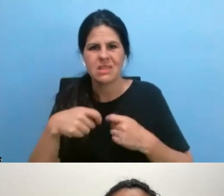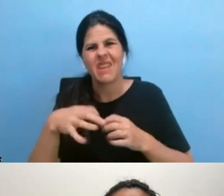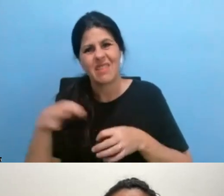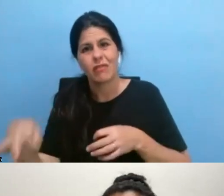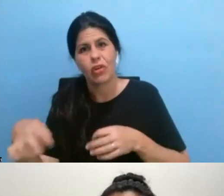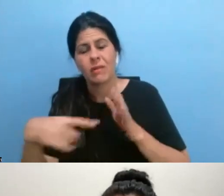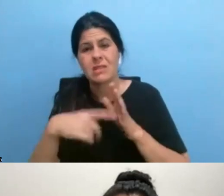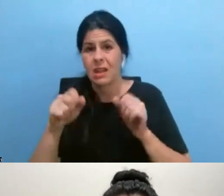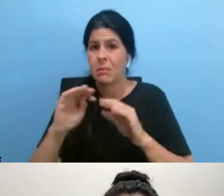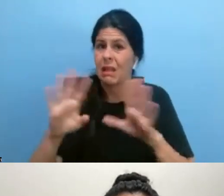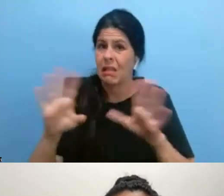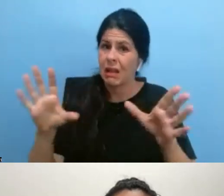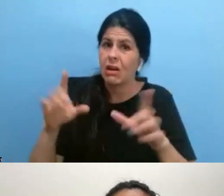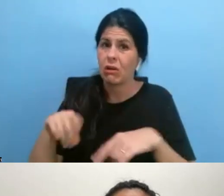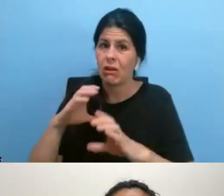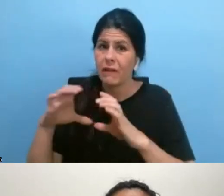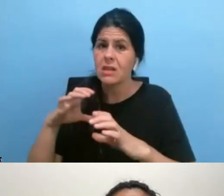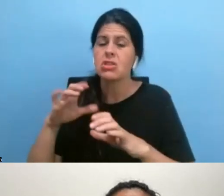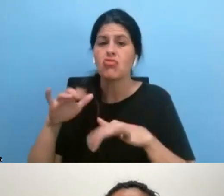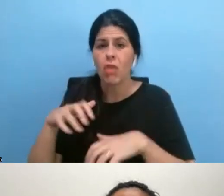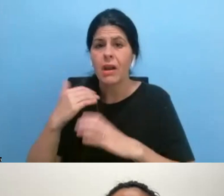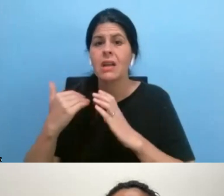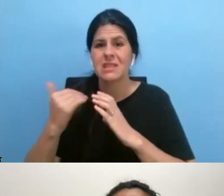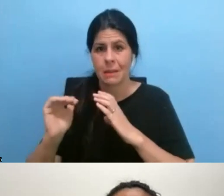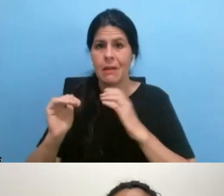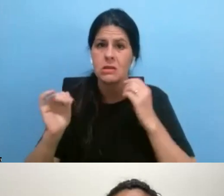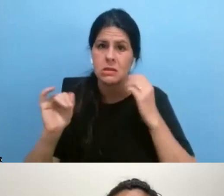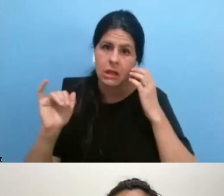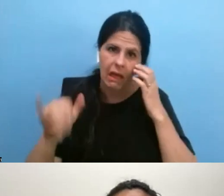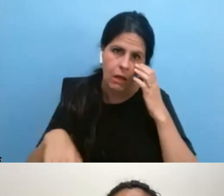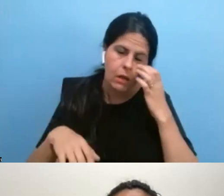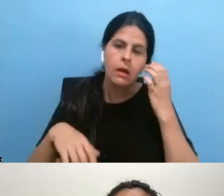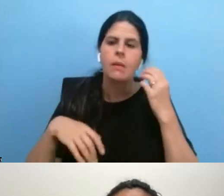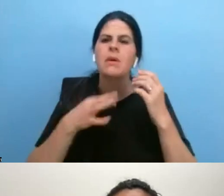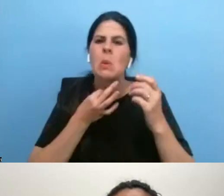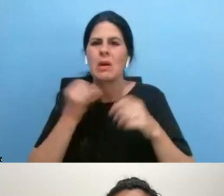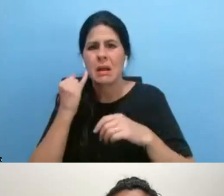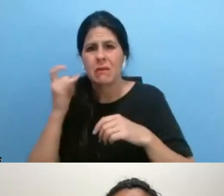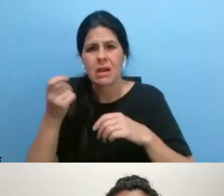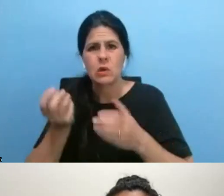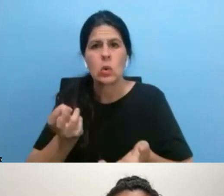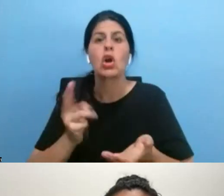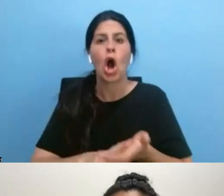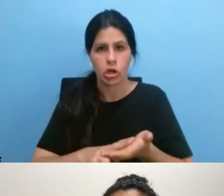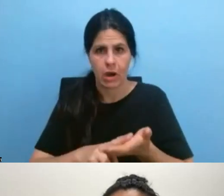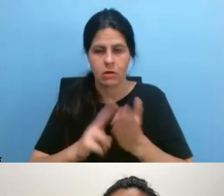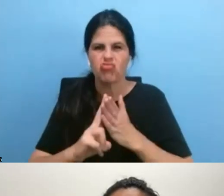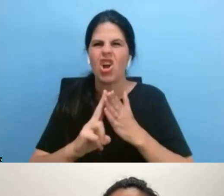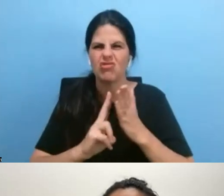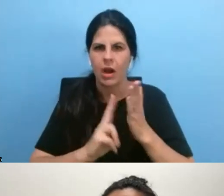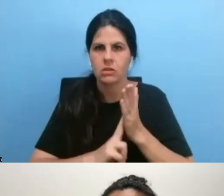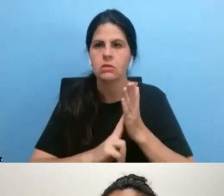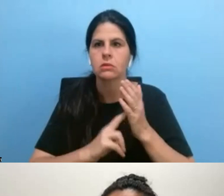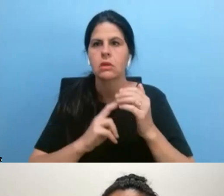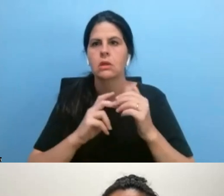writing such as emails. I wonder if I need to sign a contract with them and make it clear on these contracts just in case.